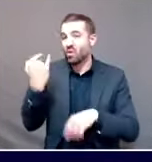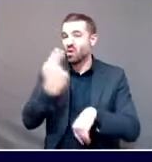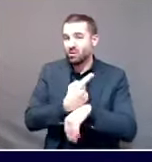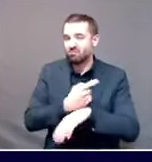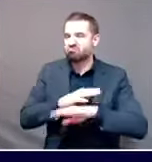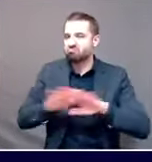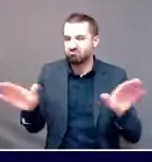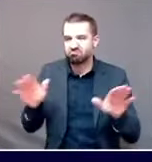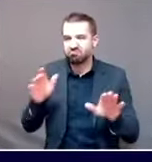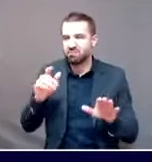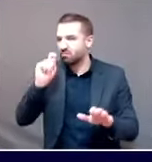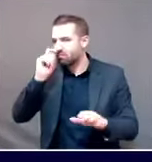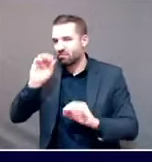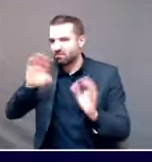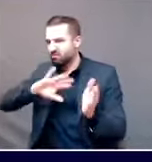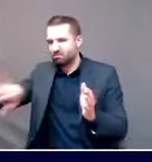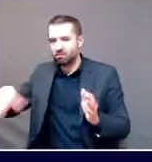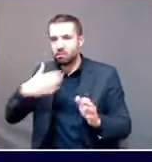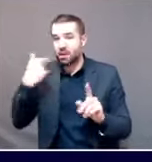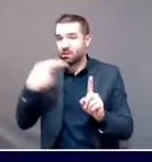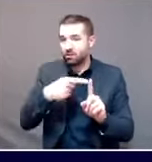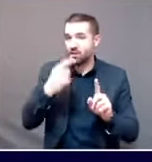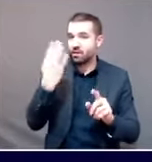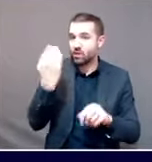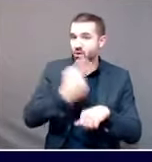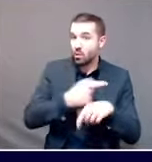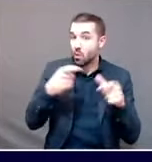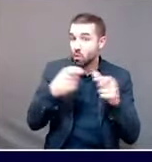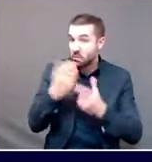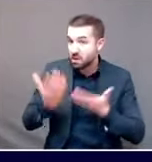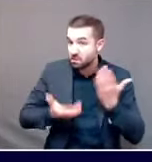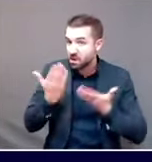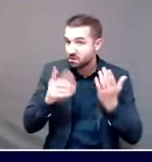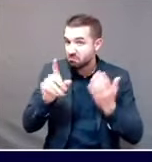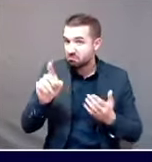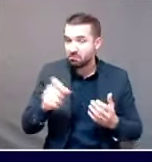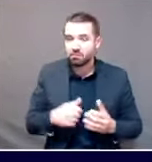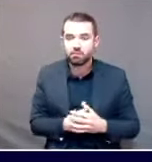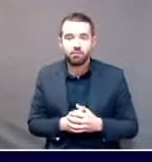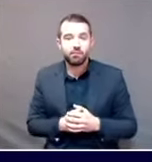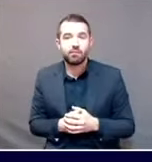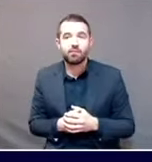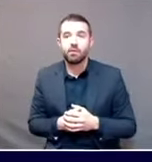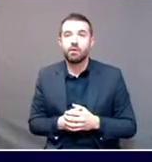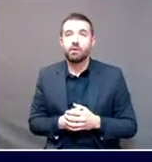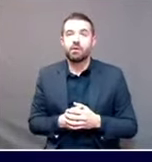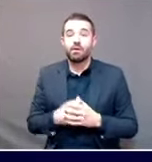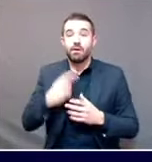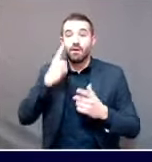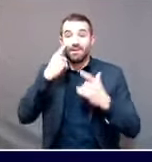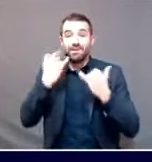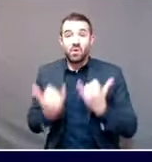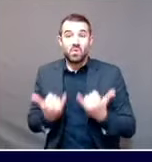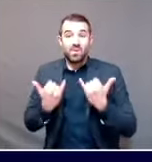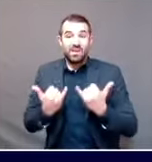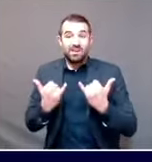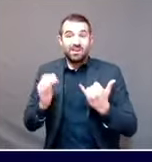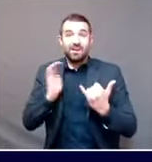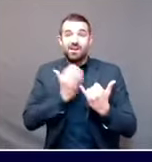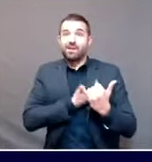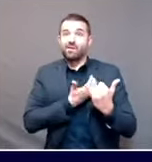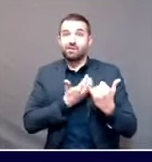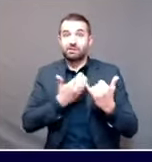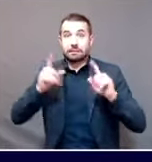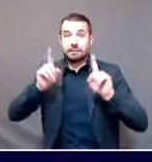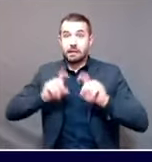So for now, our state testing capacity, as Dr. Shaw said earlier, remains robust. We